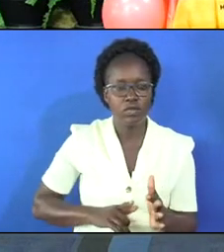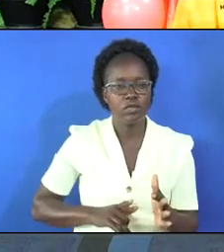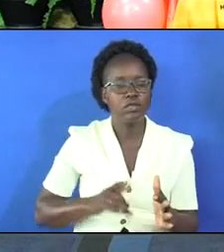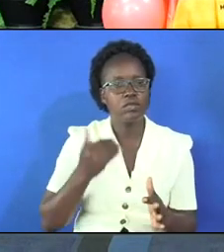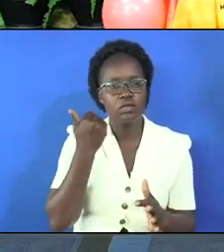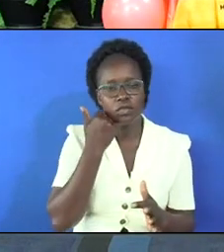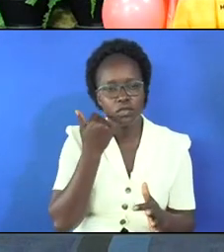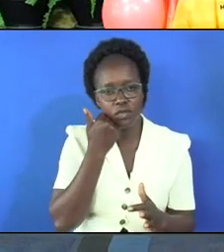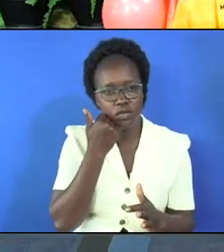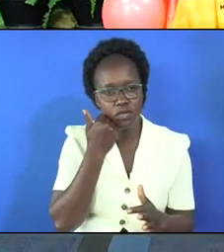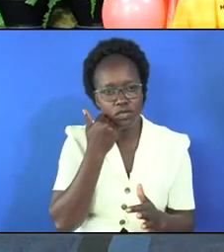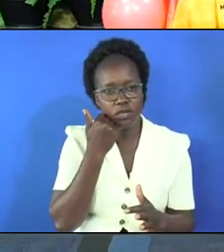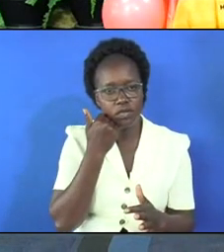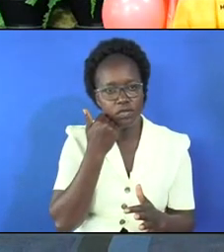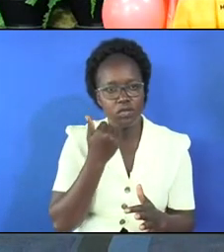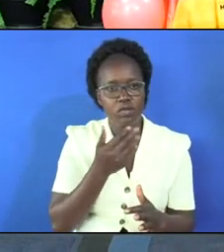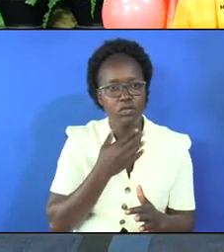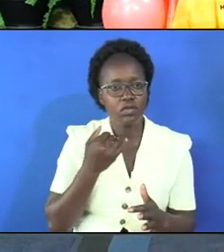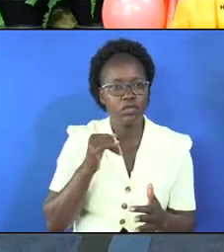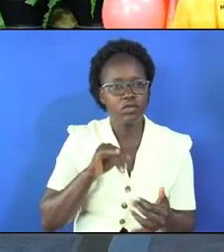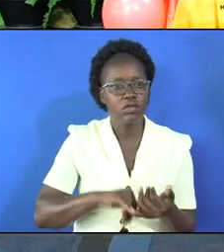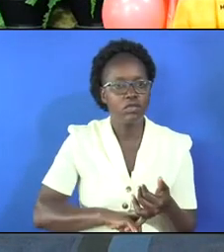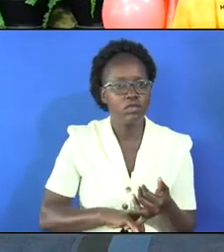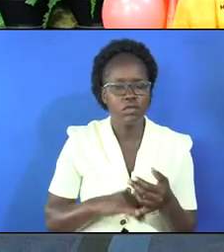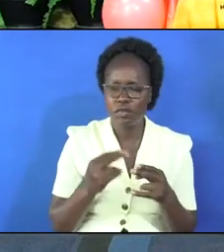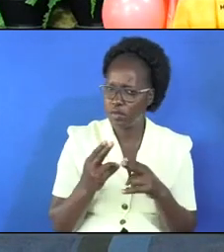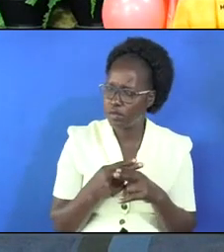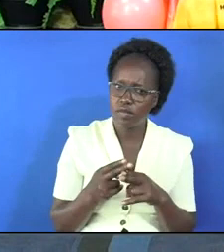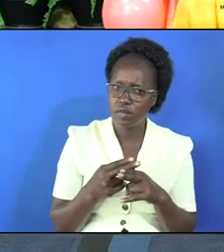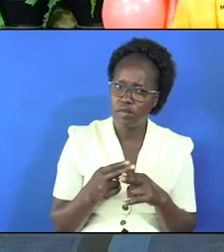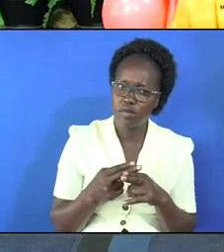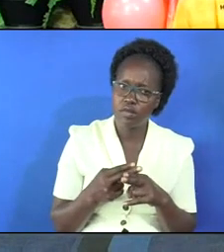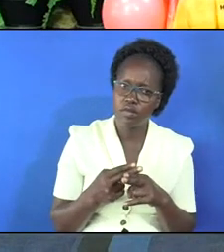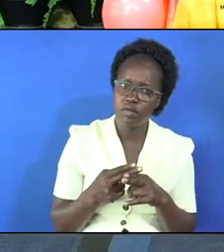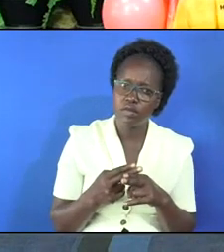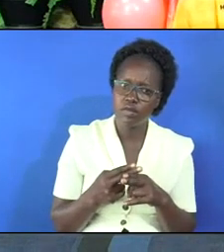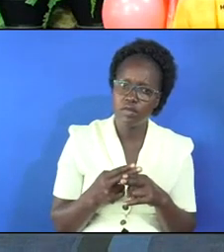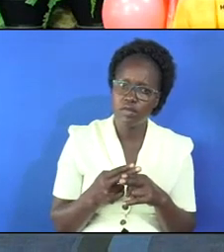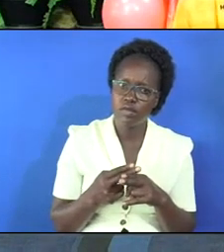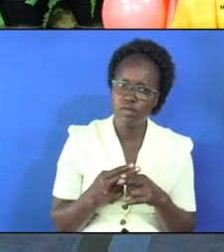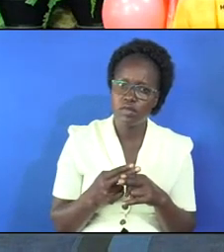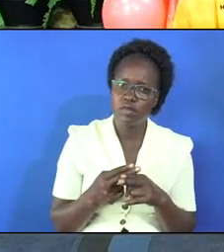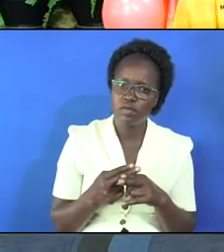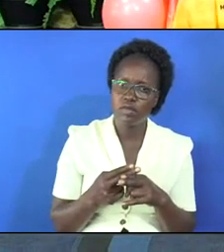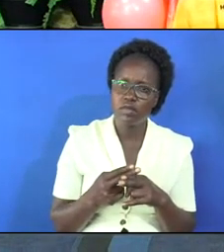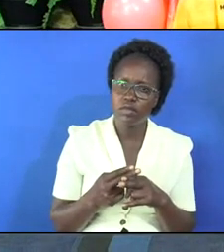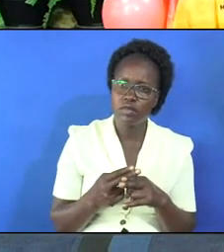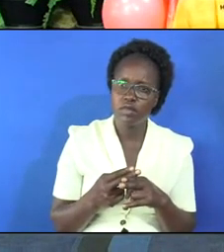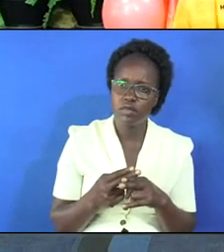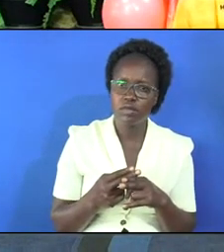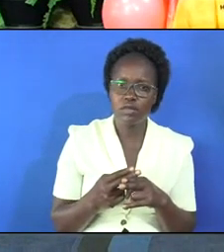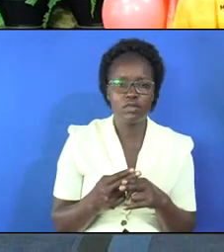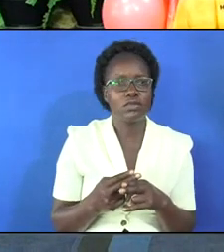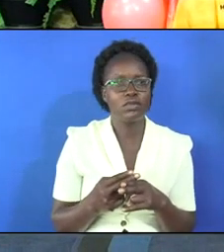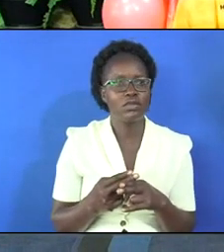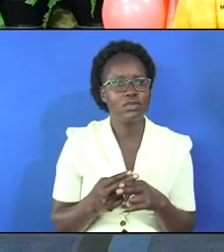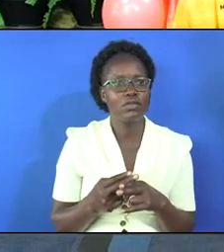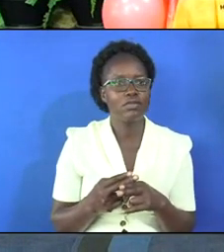I want to get married as soon as the pastor is preaching today